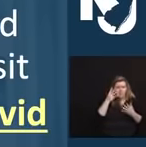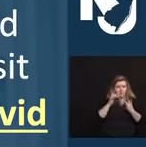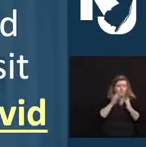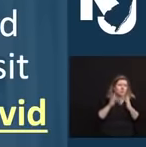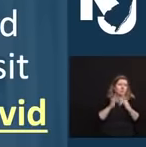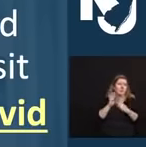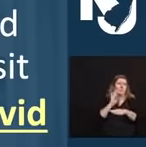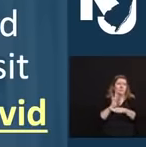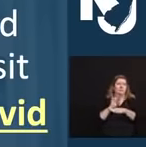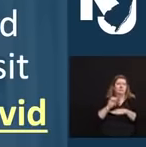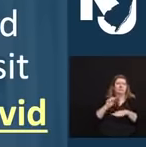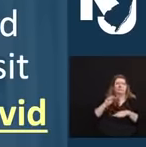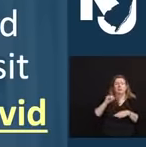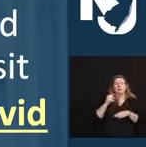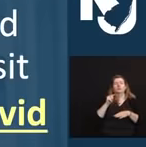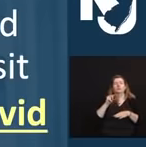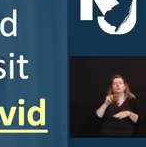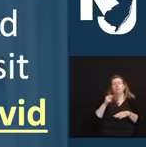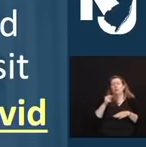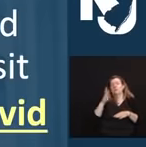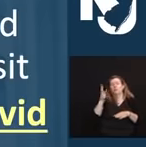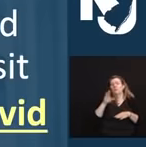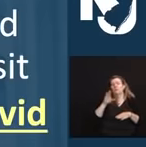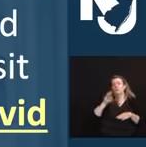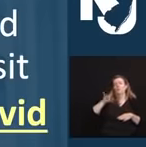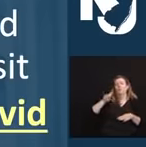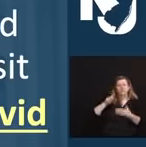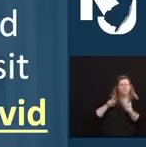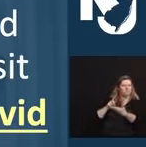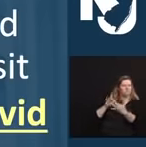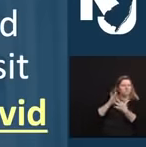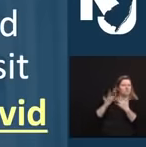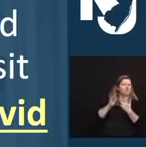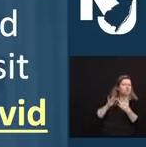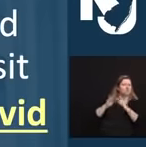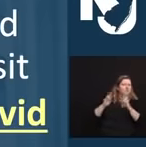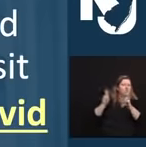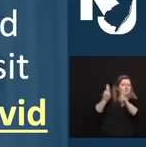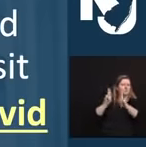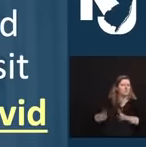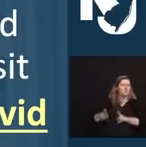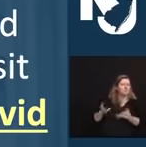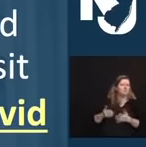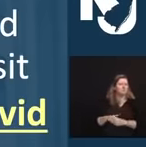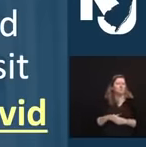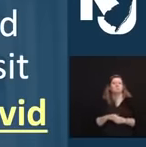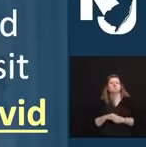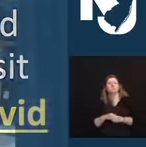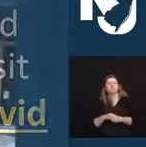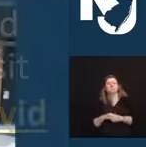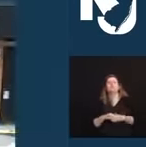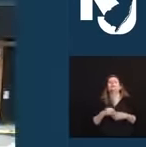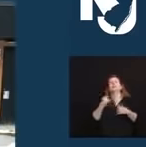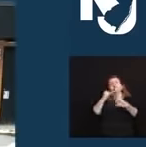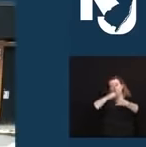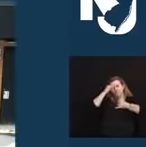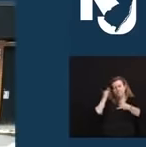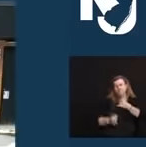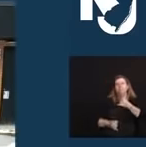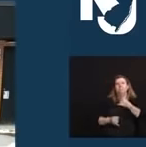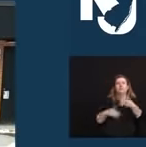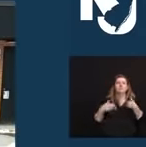restaurant workers back to doing what they do best, feeding New Jersey. And finally this morning, I had an incredible